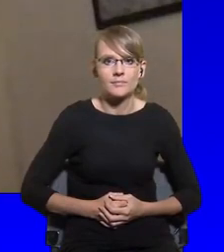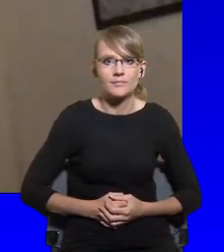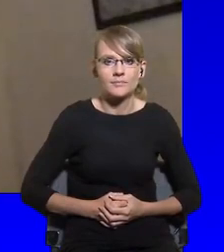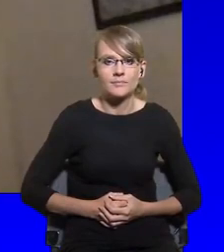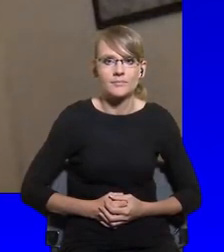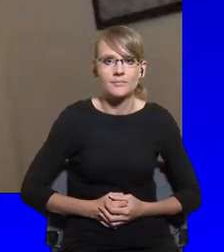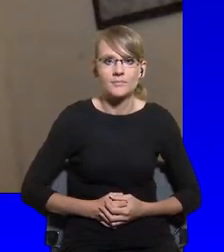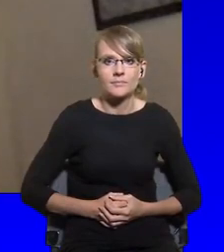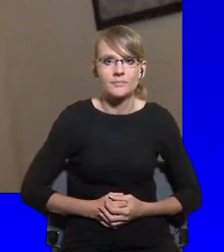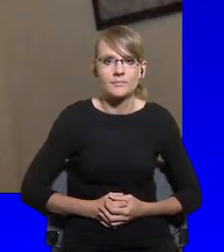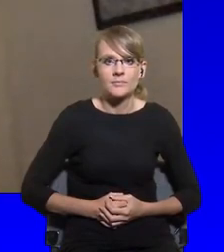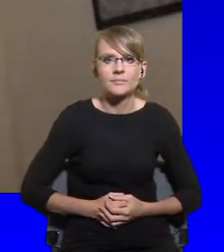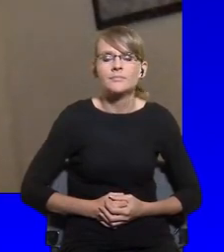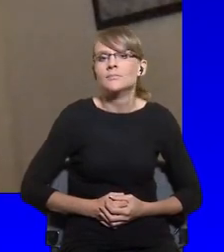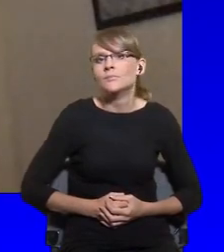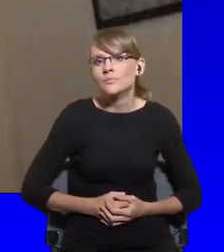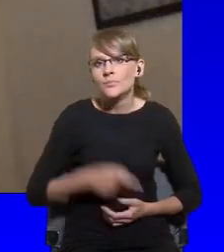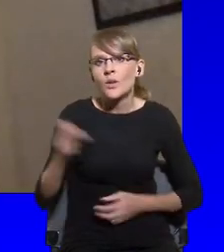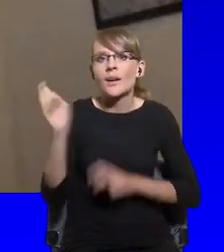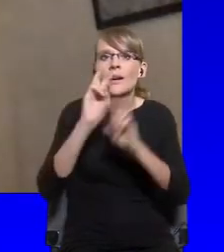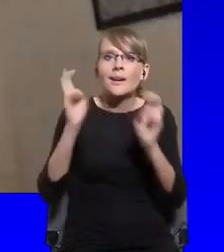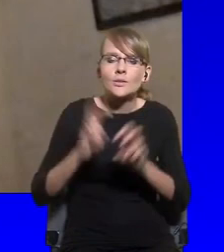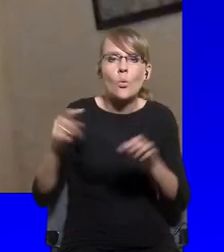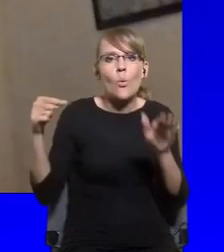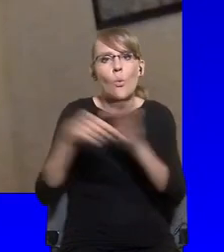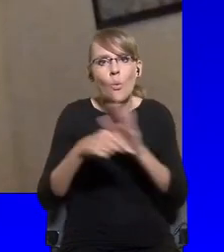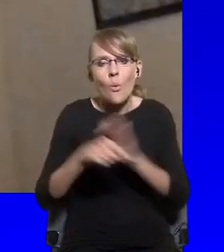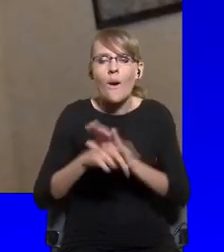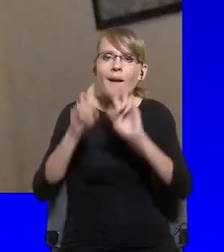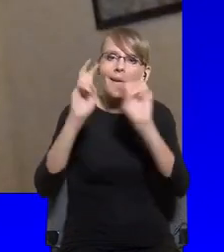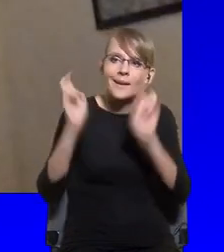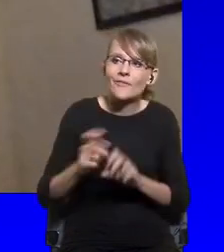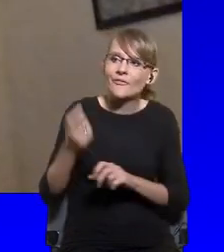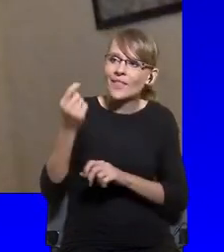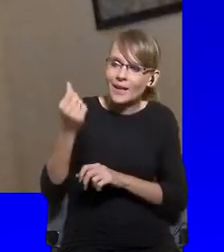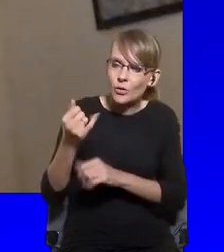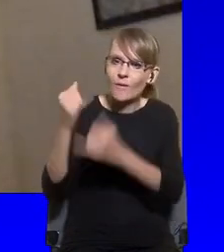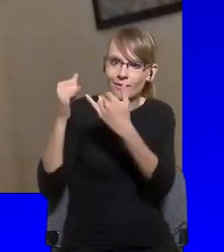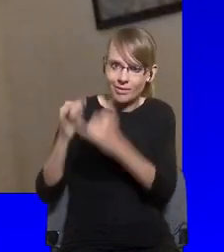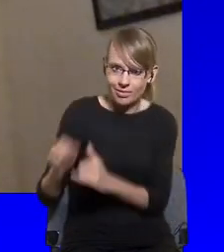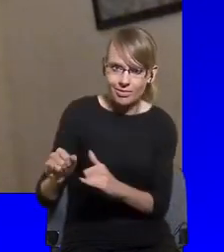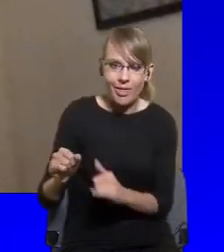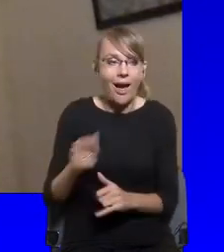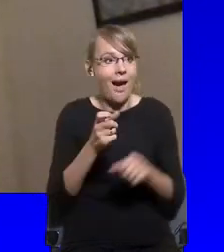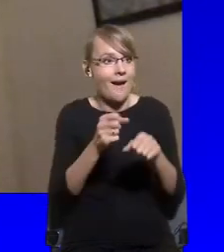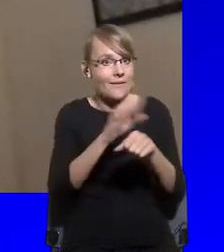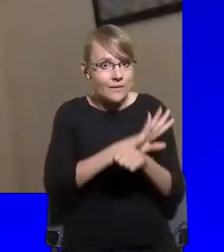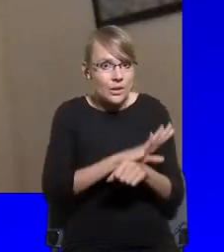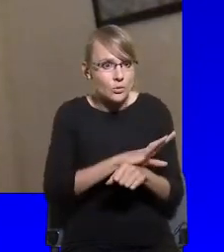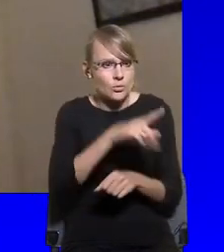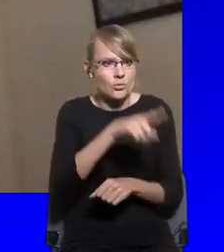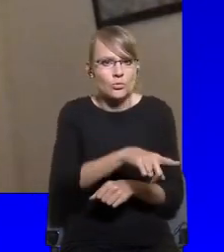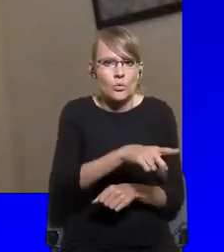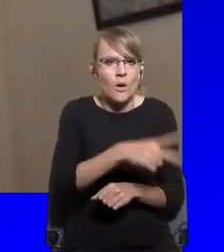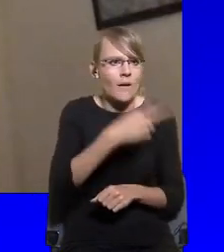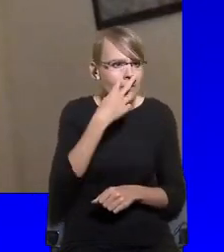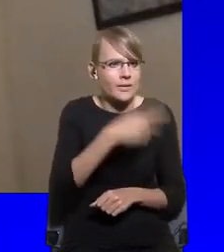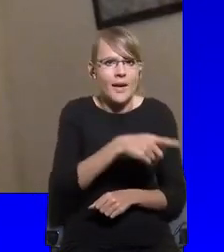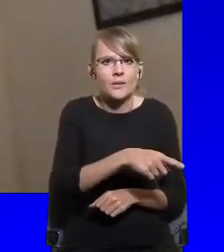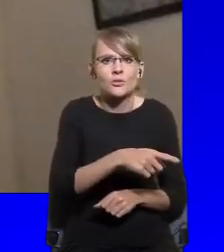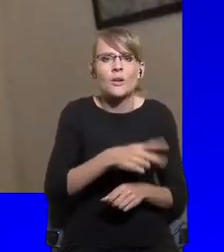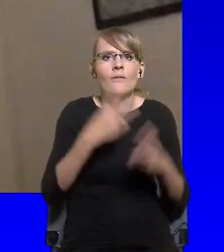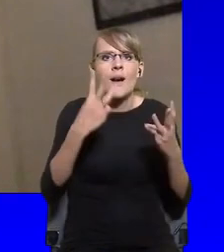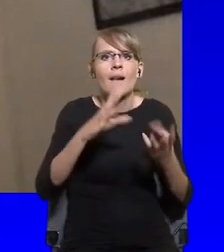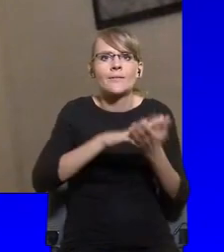crisis, is a message about interdependence and the fact that actually our